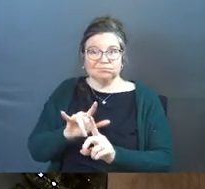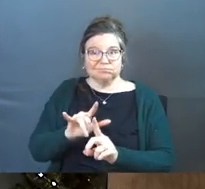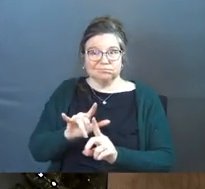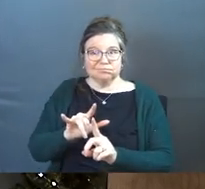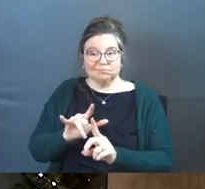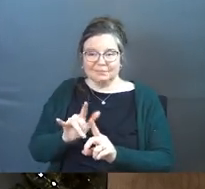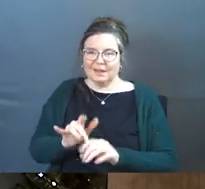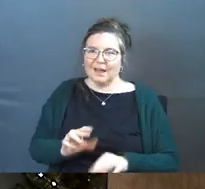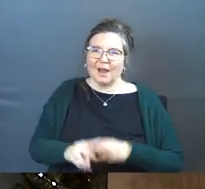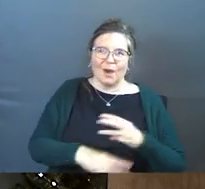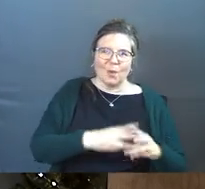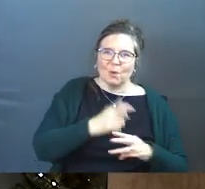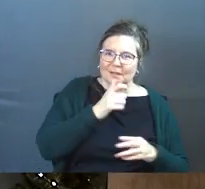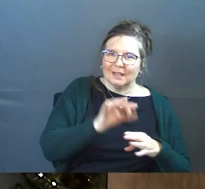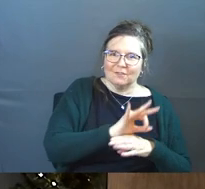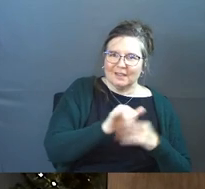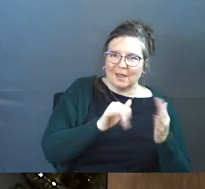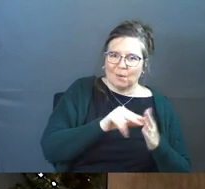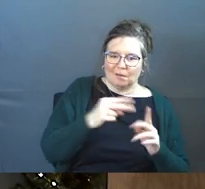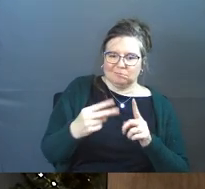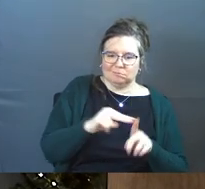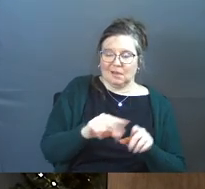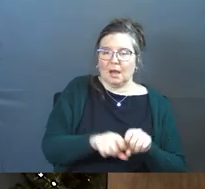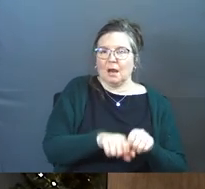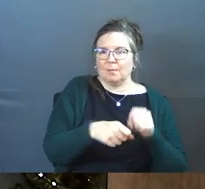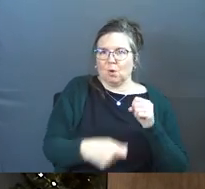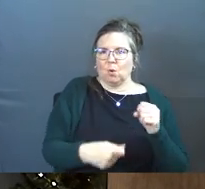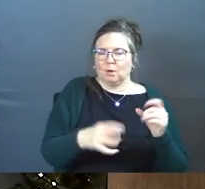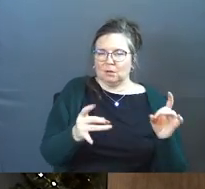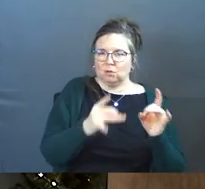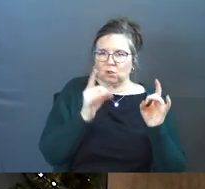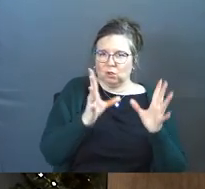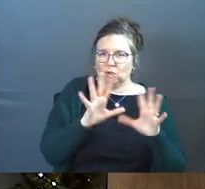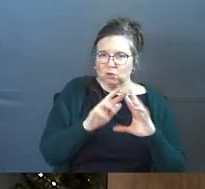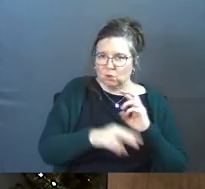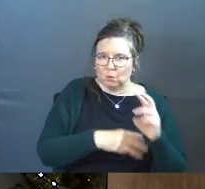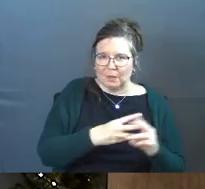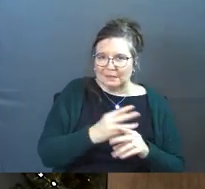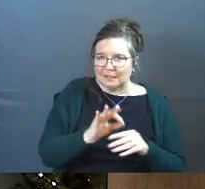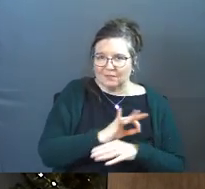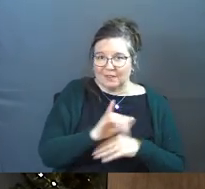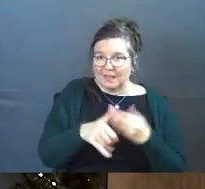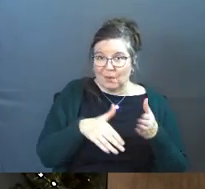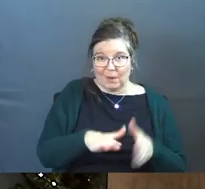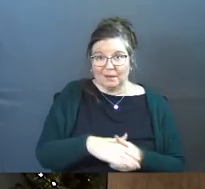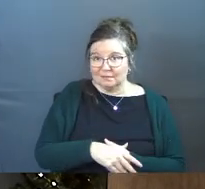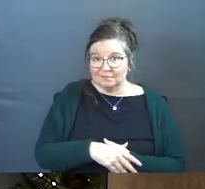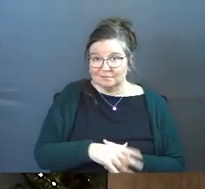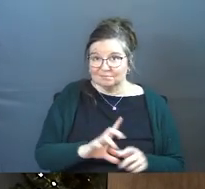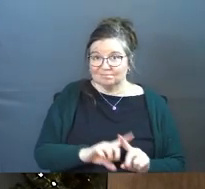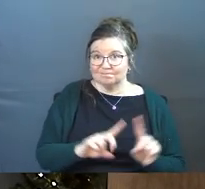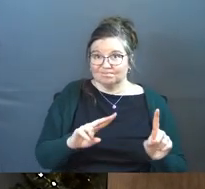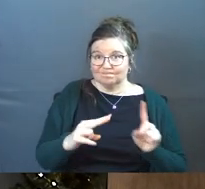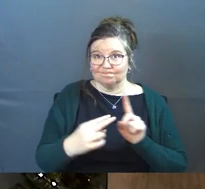Our world doesn't function that way. Our broken, cursed world does not function this way.